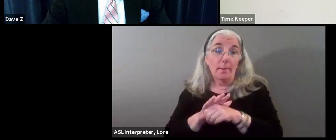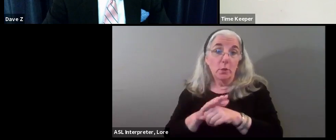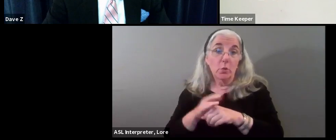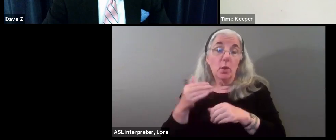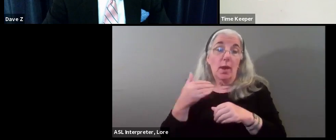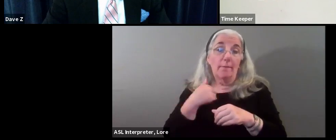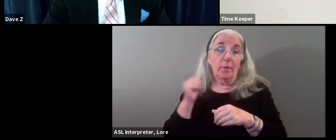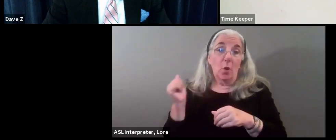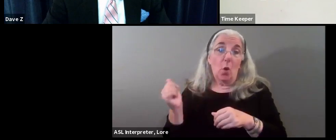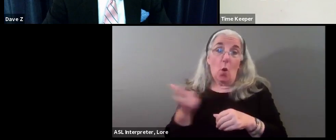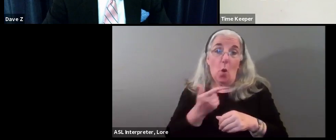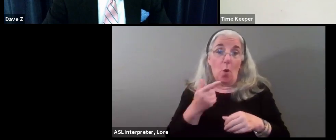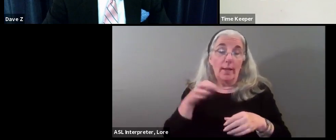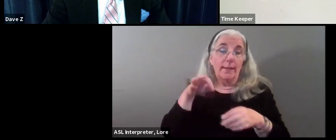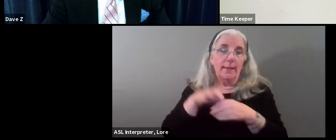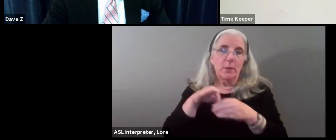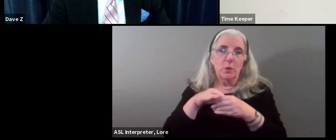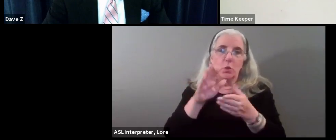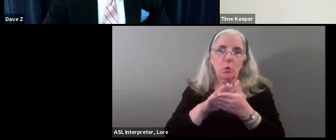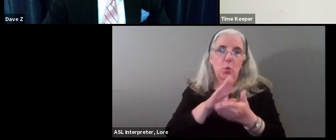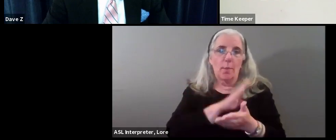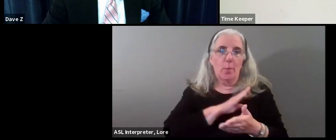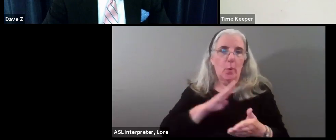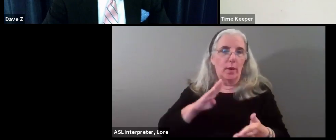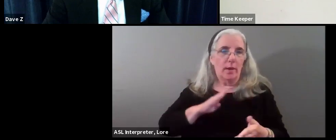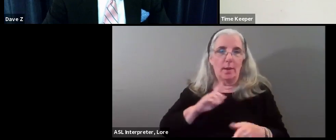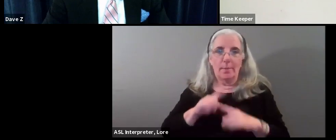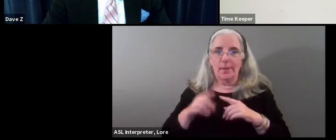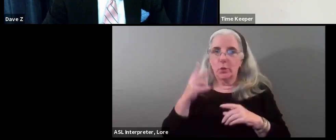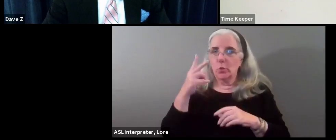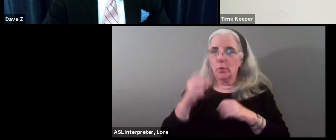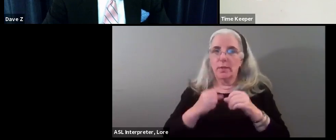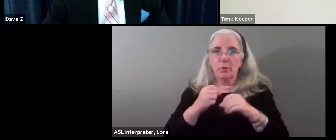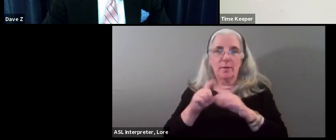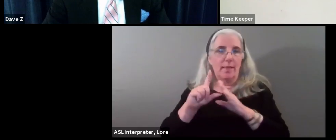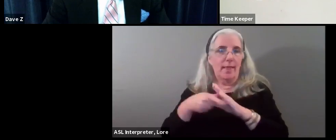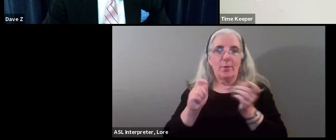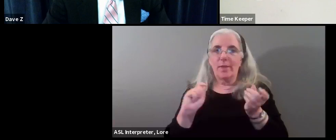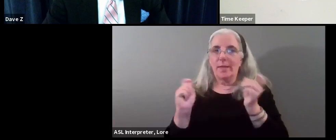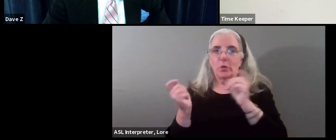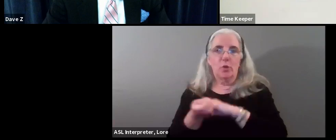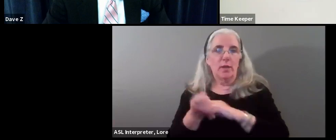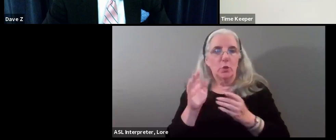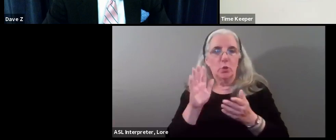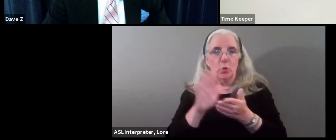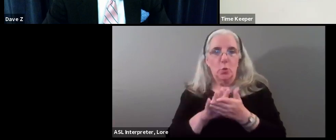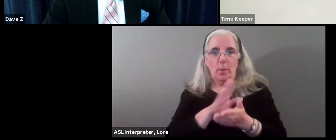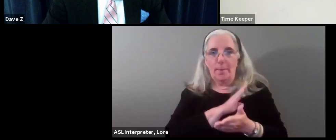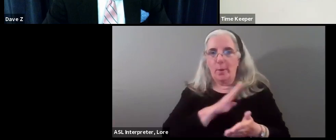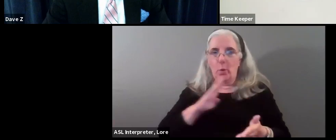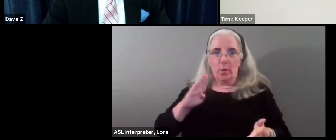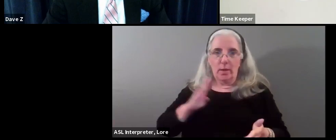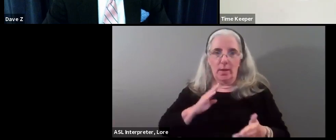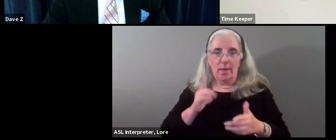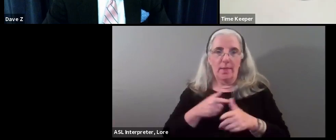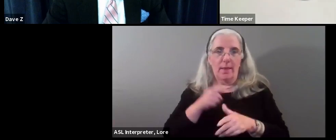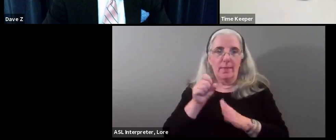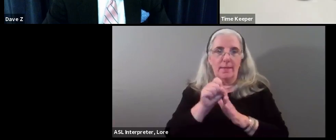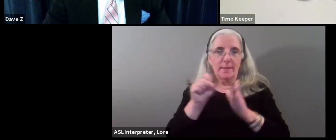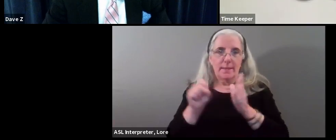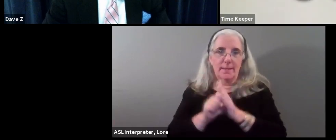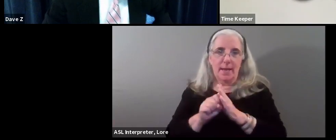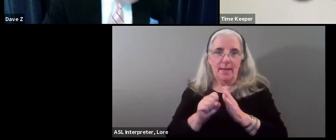an all-elected school board and within two years reneged on that promise and got the state legislature to enable